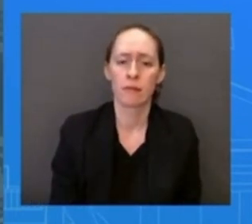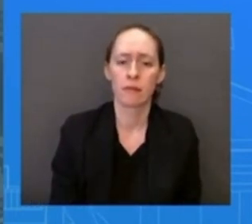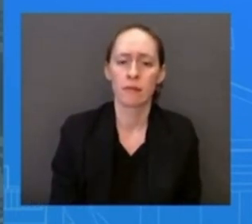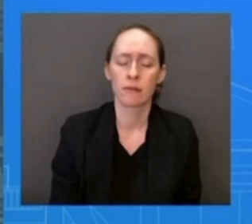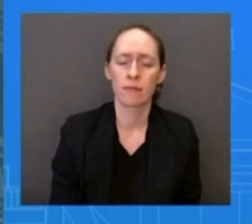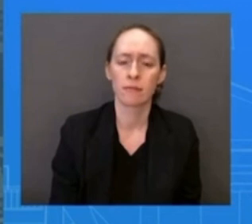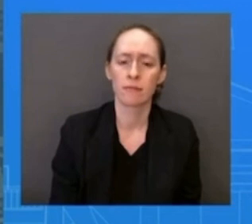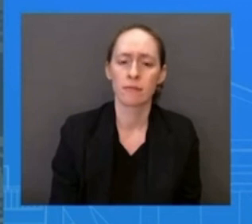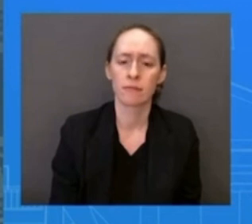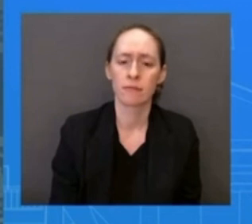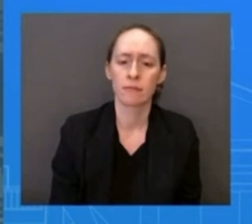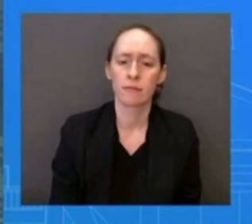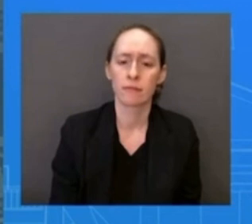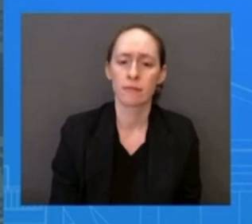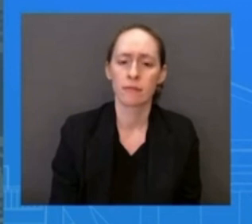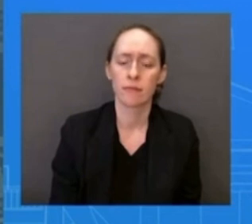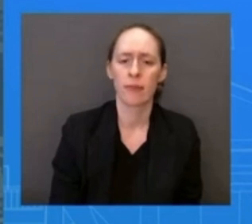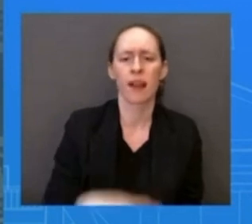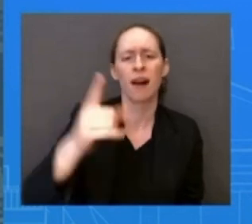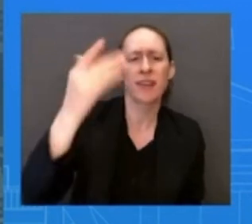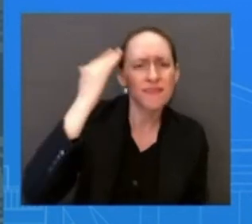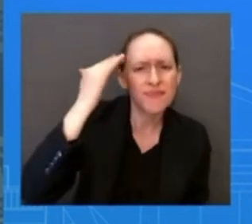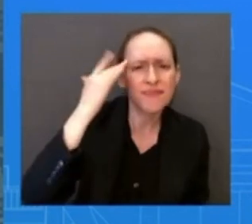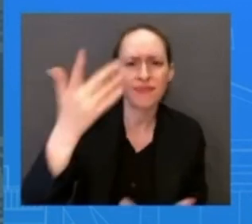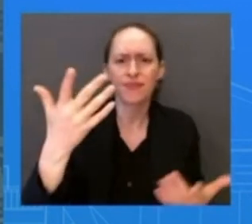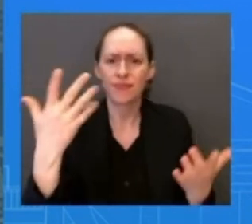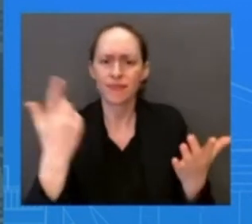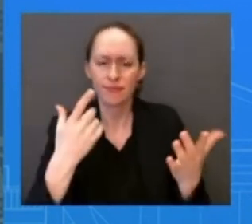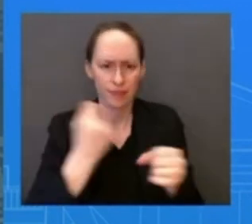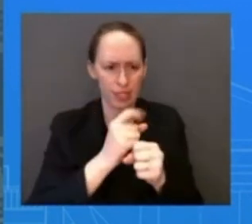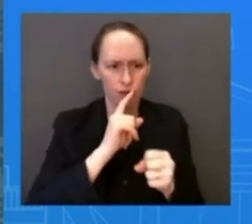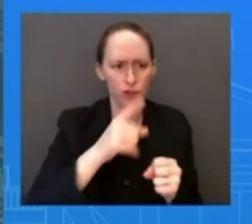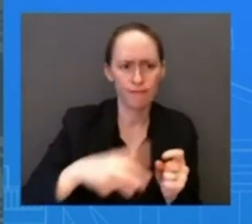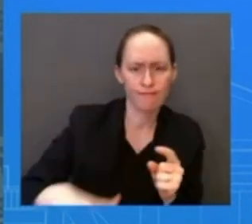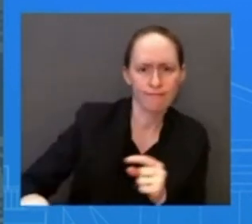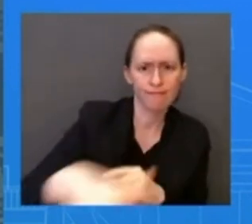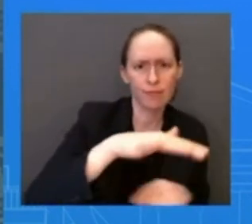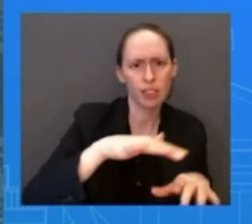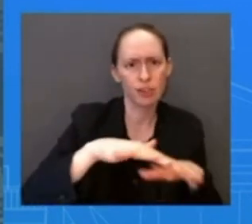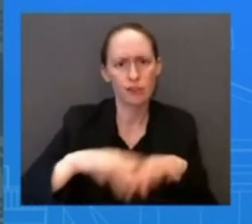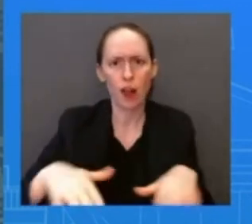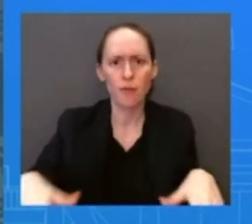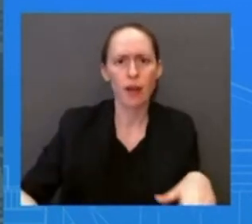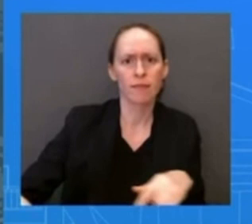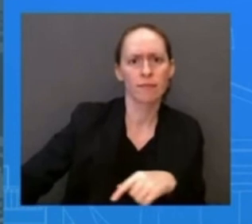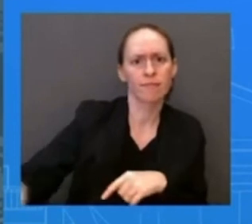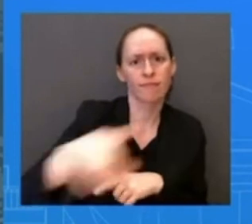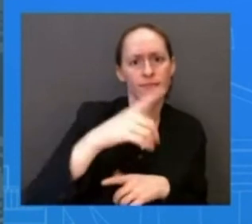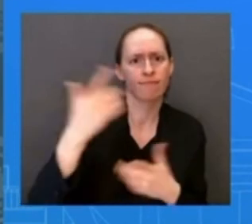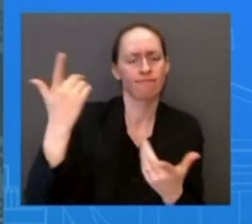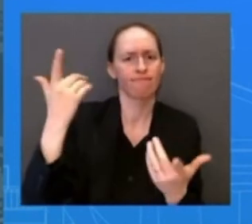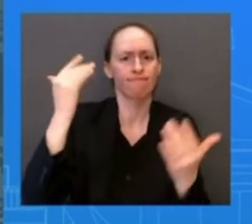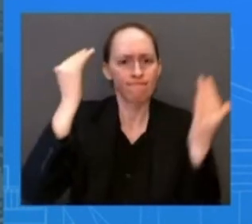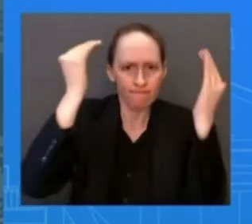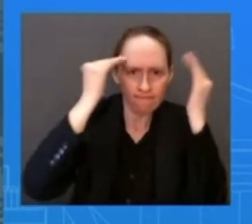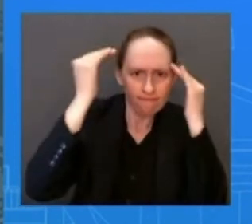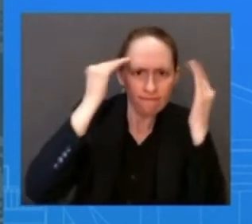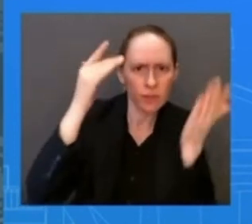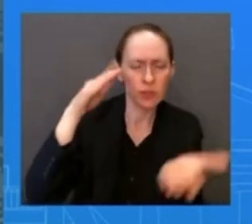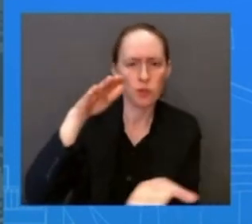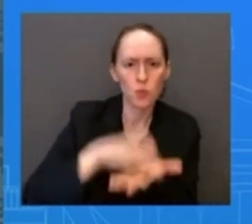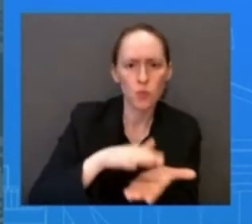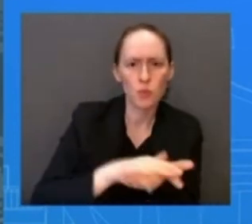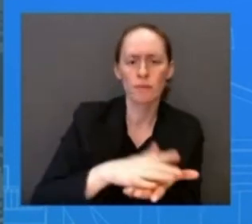what they need in the classroom, the education that they so deserve, that is something that's important to the president. He always talks about how the First Lady is an